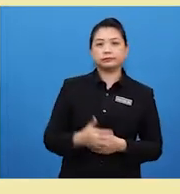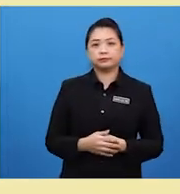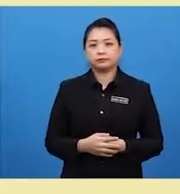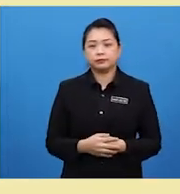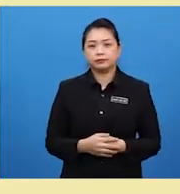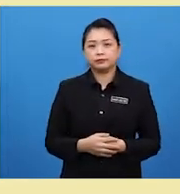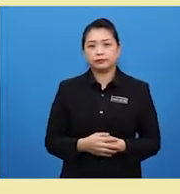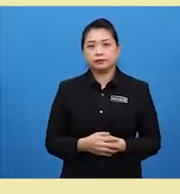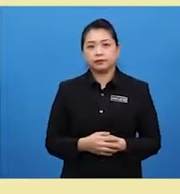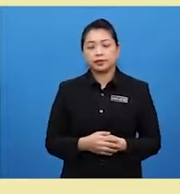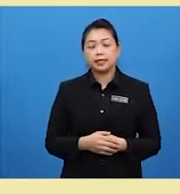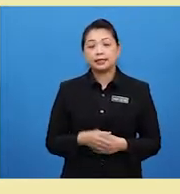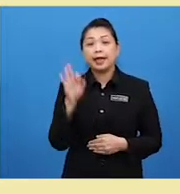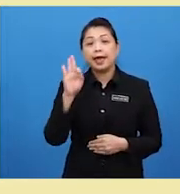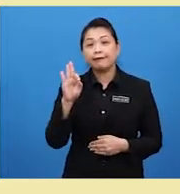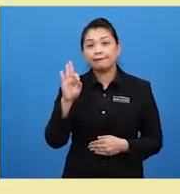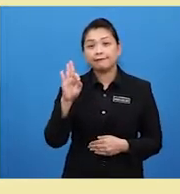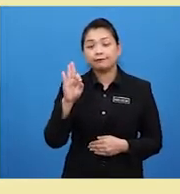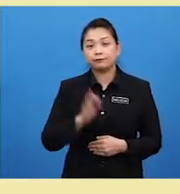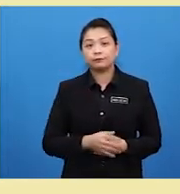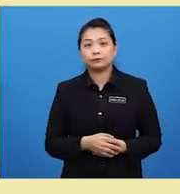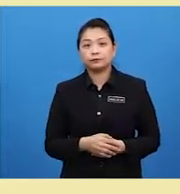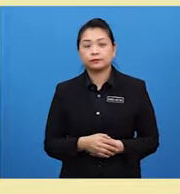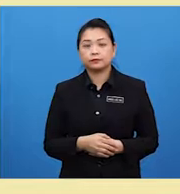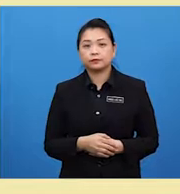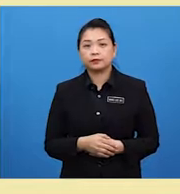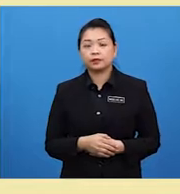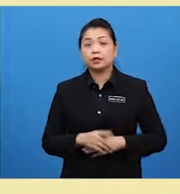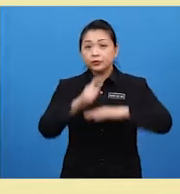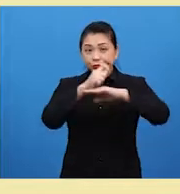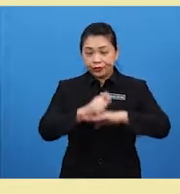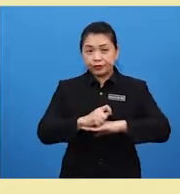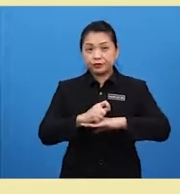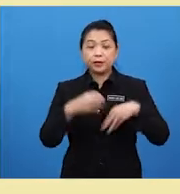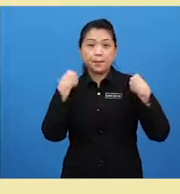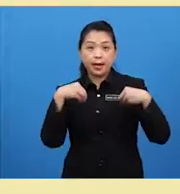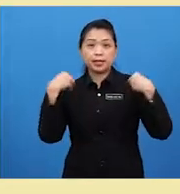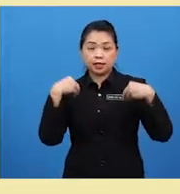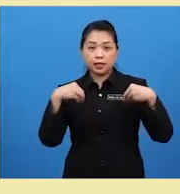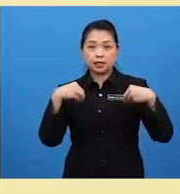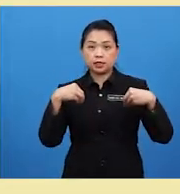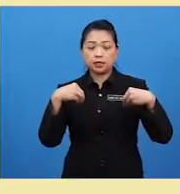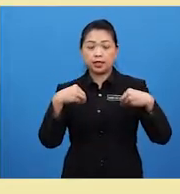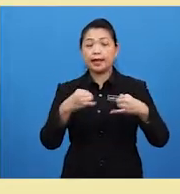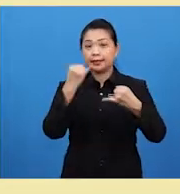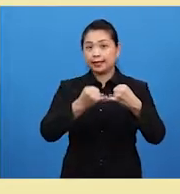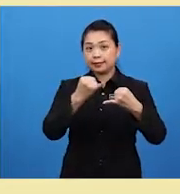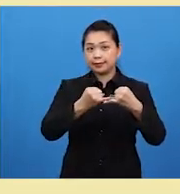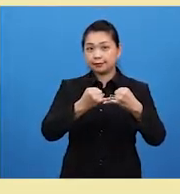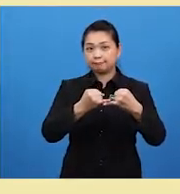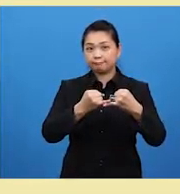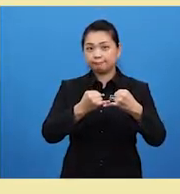Yes, in advert F, the traditional market. And for the last one,